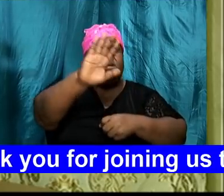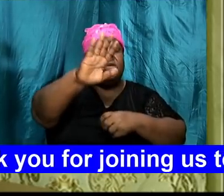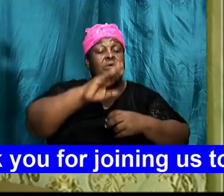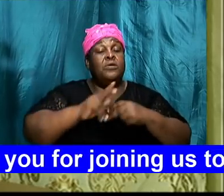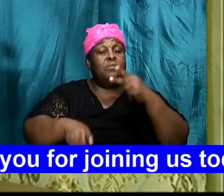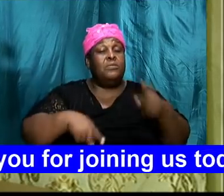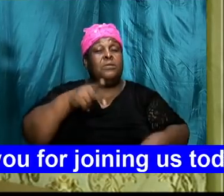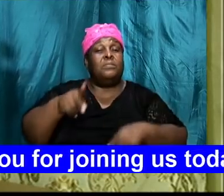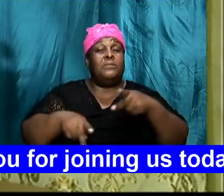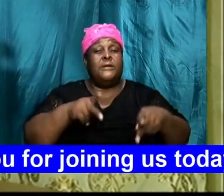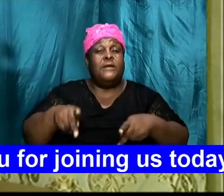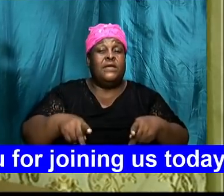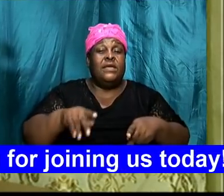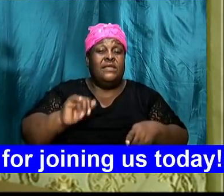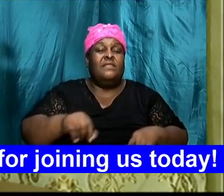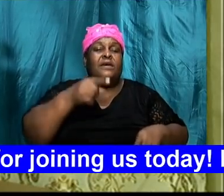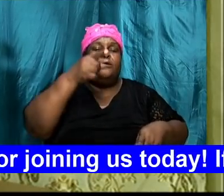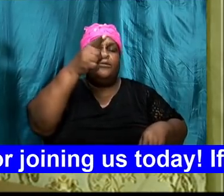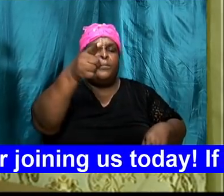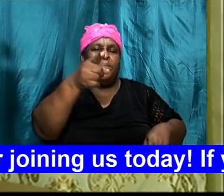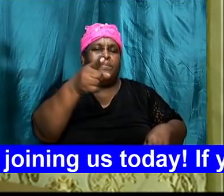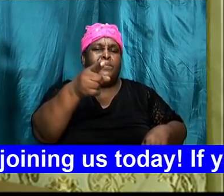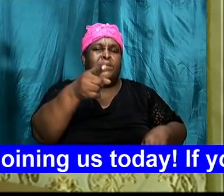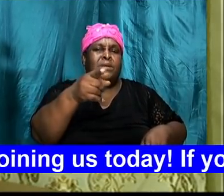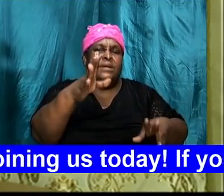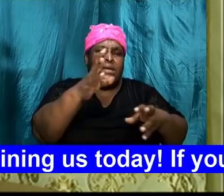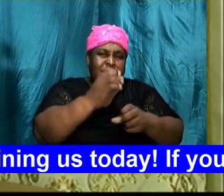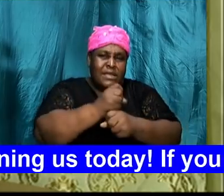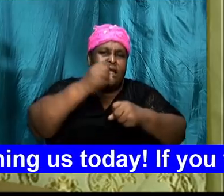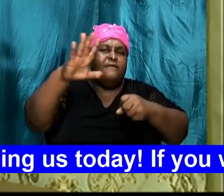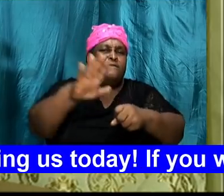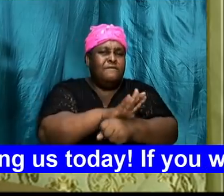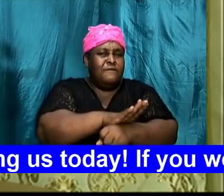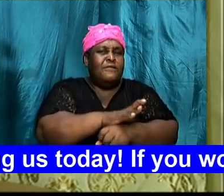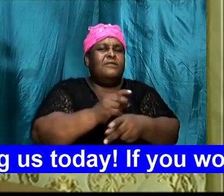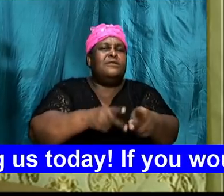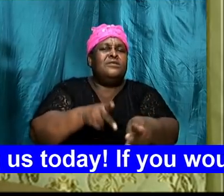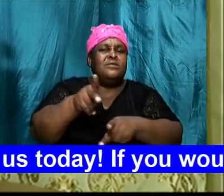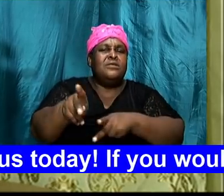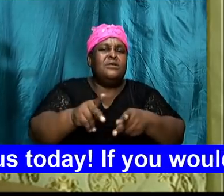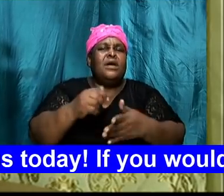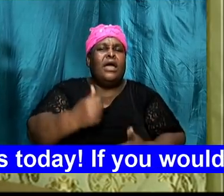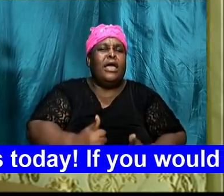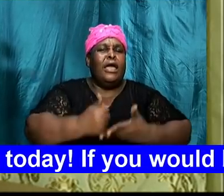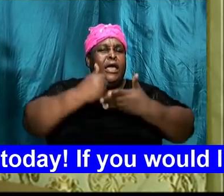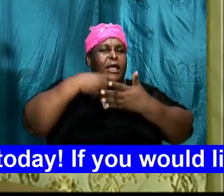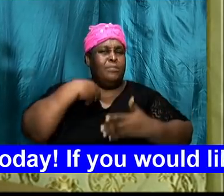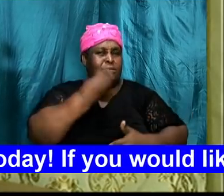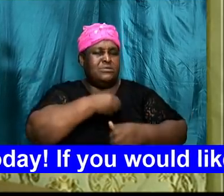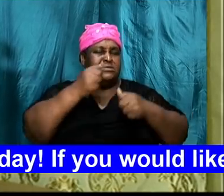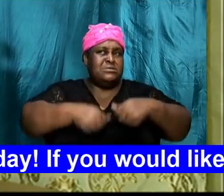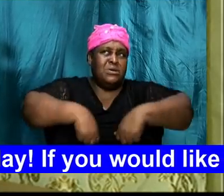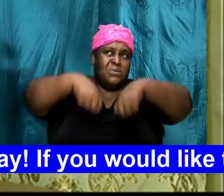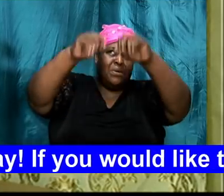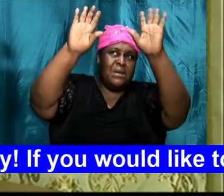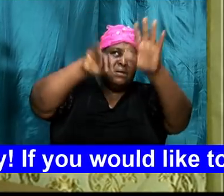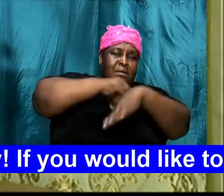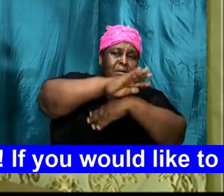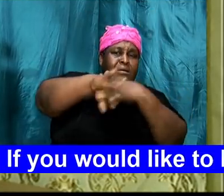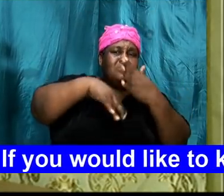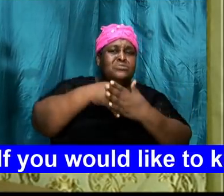and that you will take full control help us to surrender all to you Lord Jesus